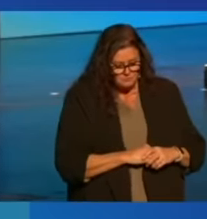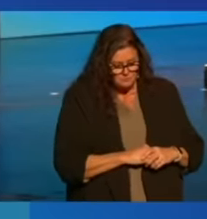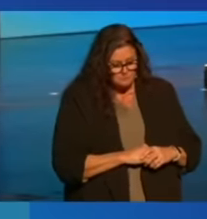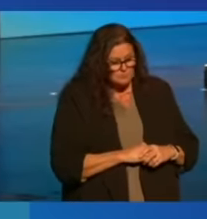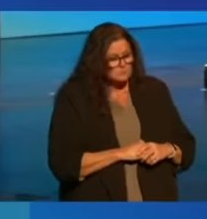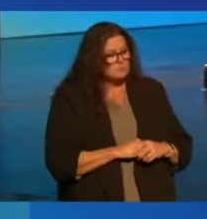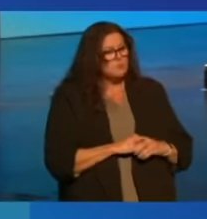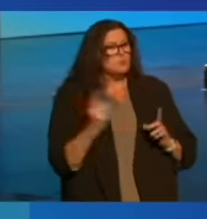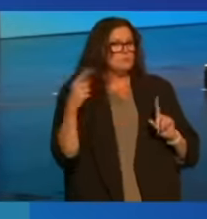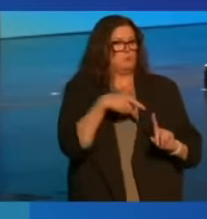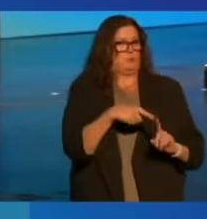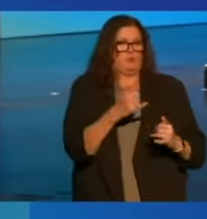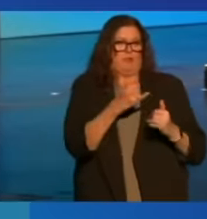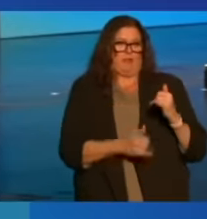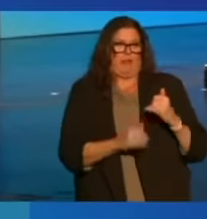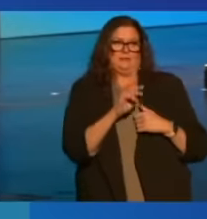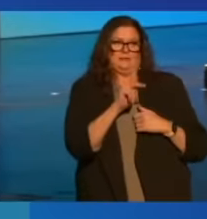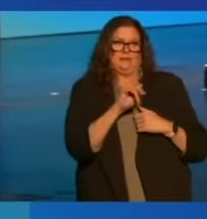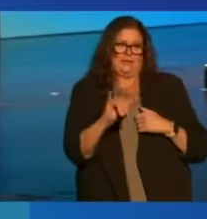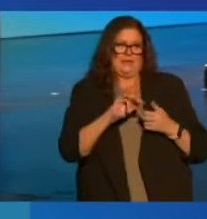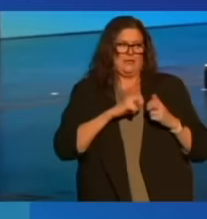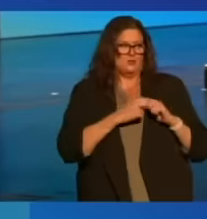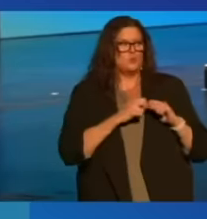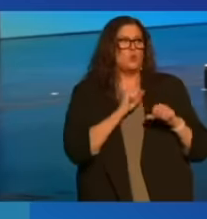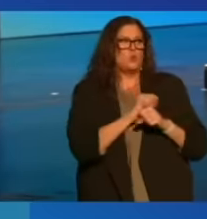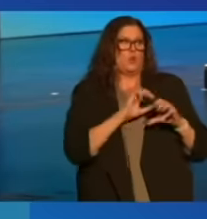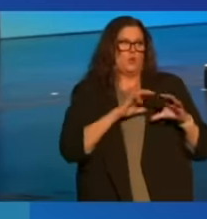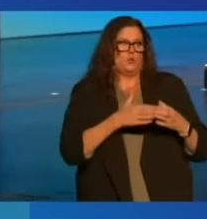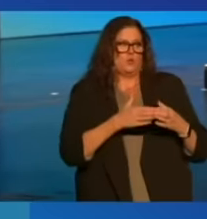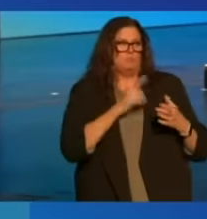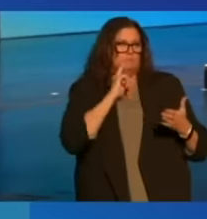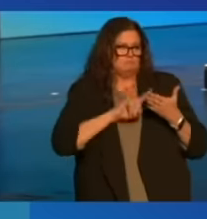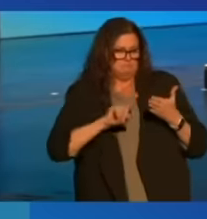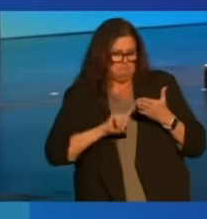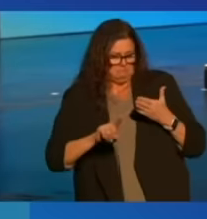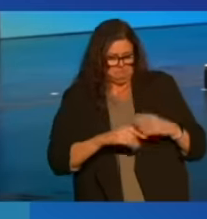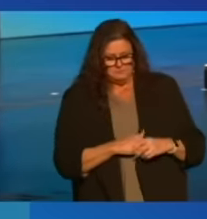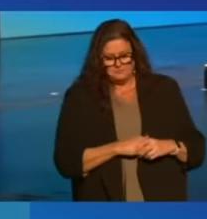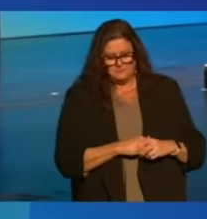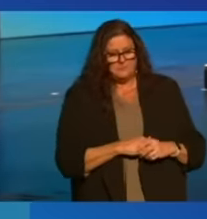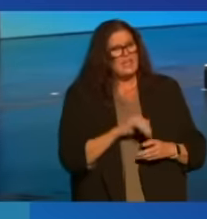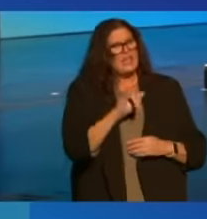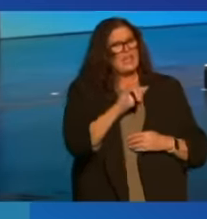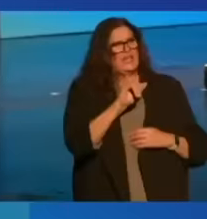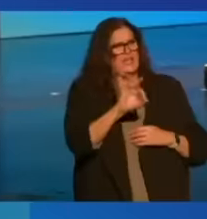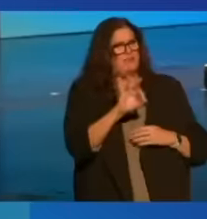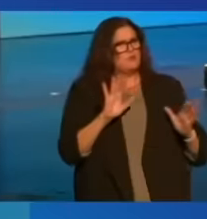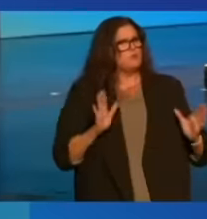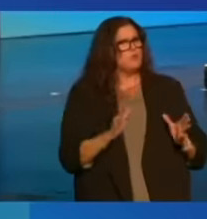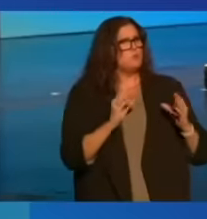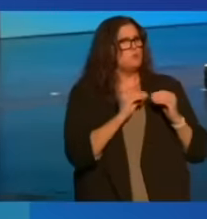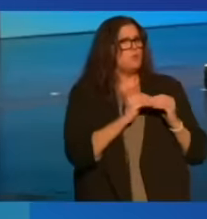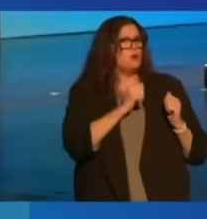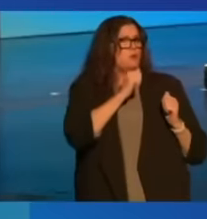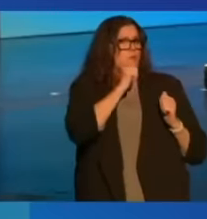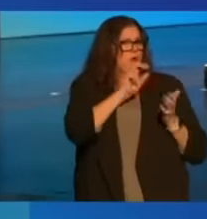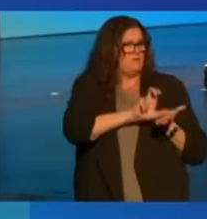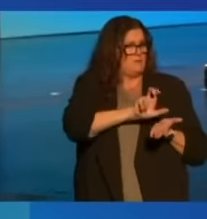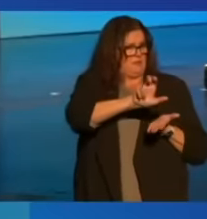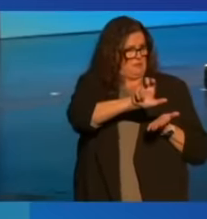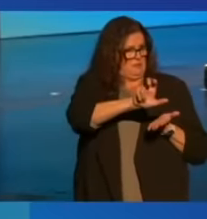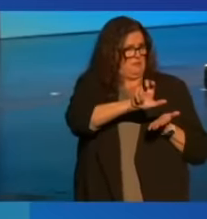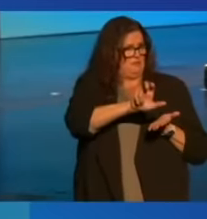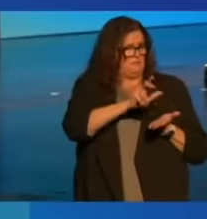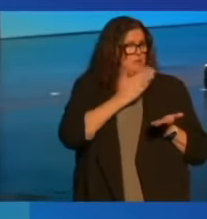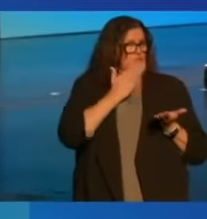Which brings me to the last key issue that our working group explored. If we are going to encourage more private investment in